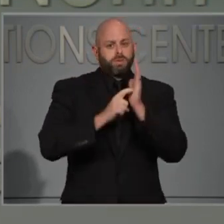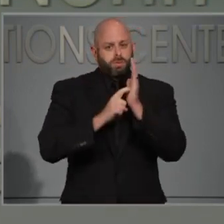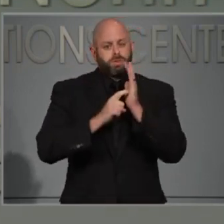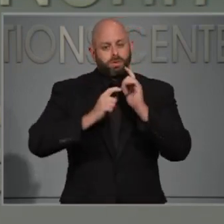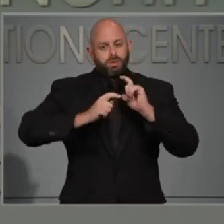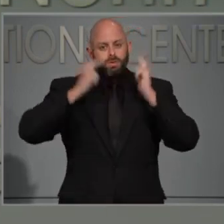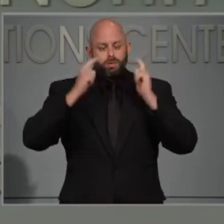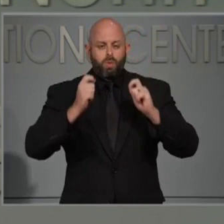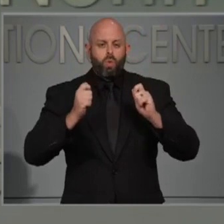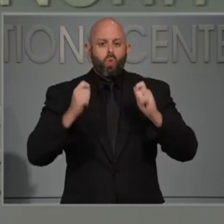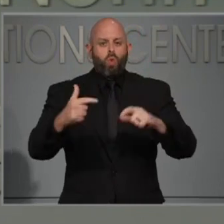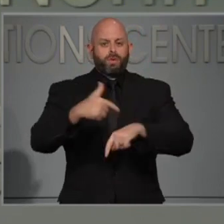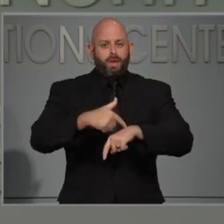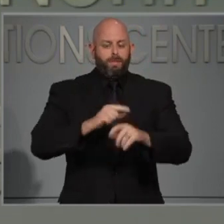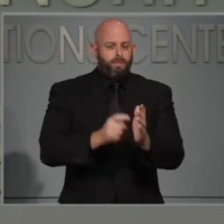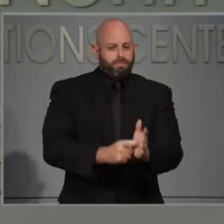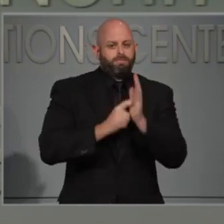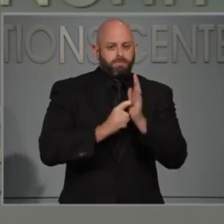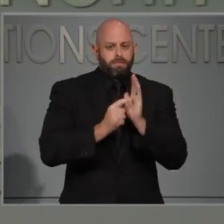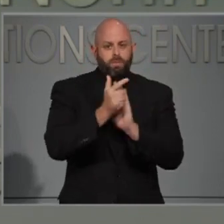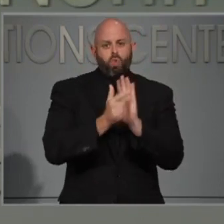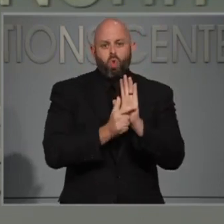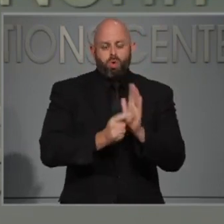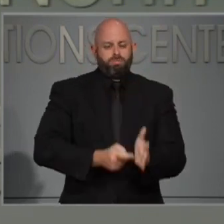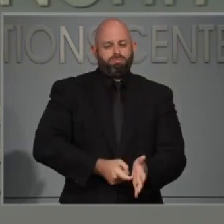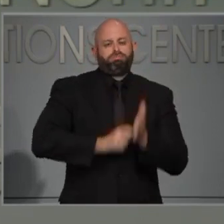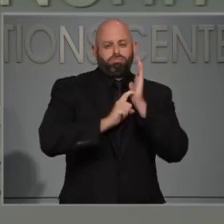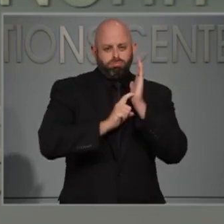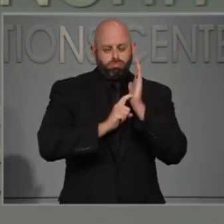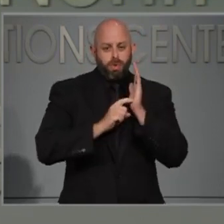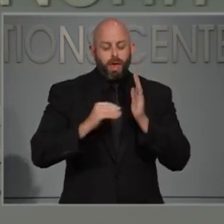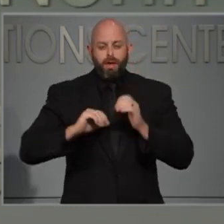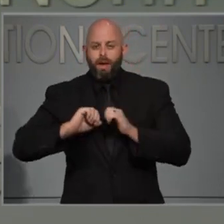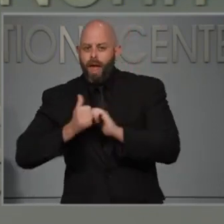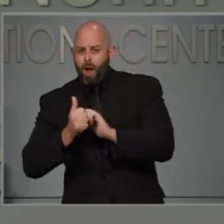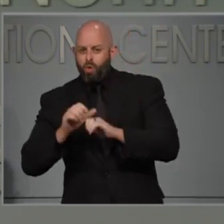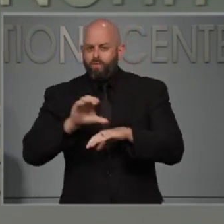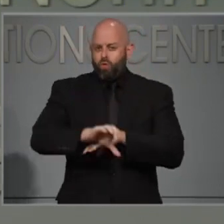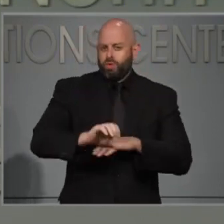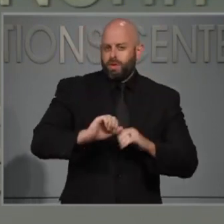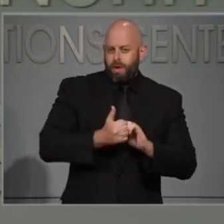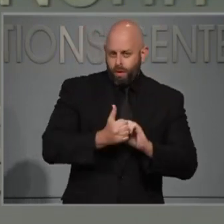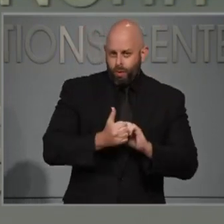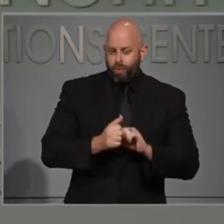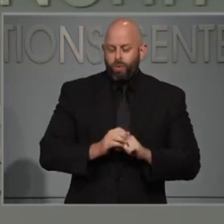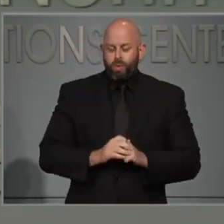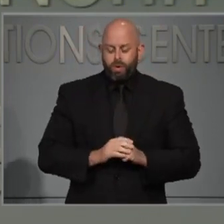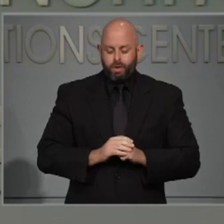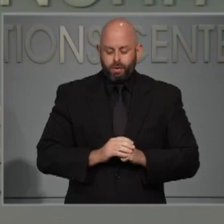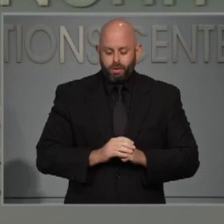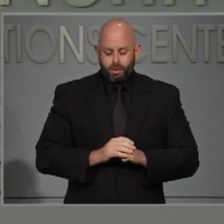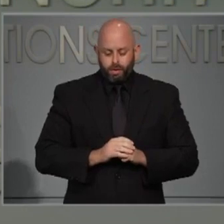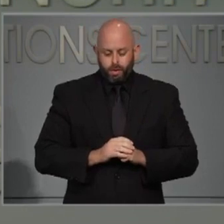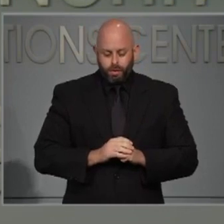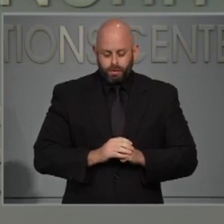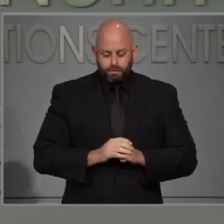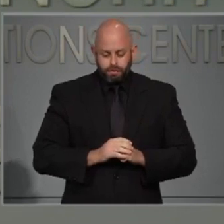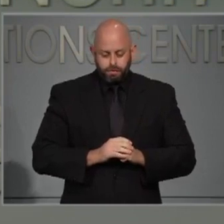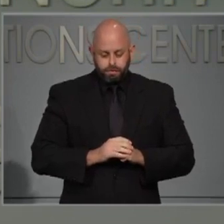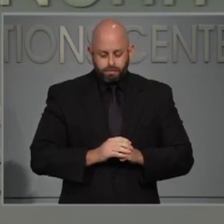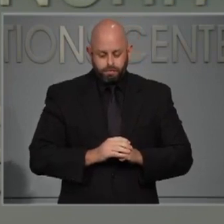coverings mandatory and in what way we do it. Right now, they are mandatory for